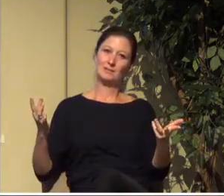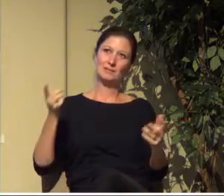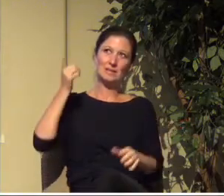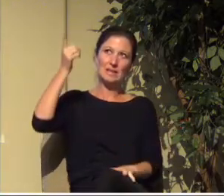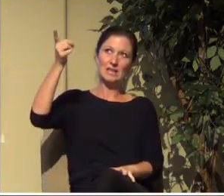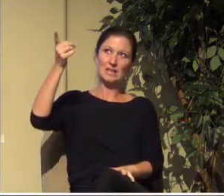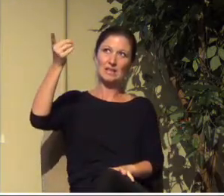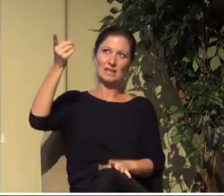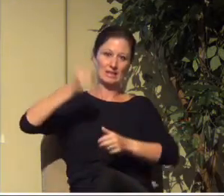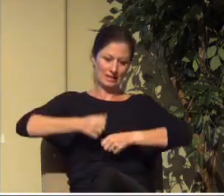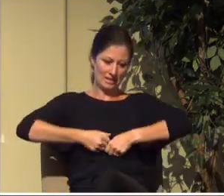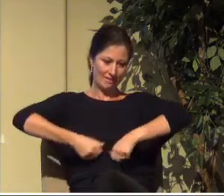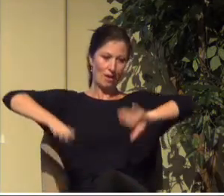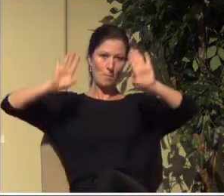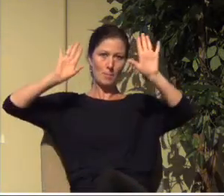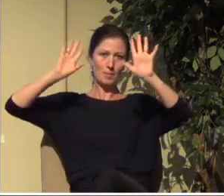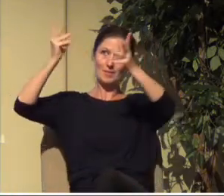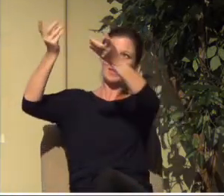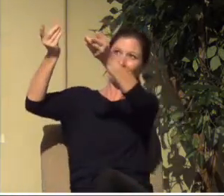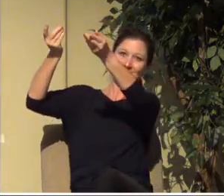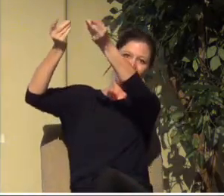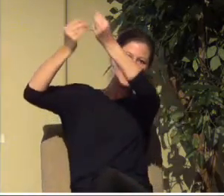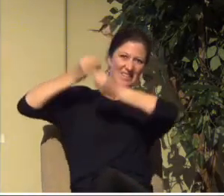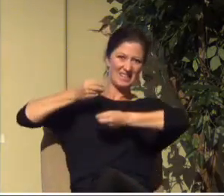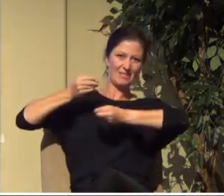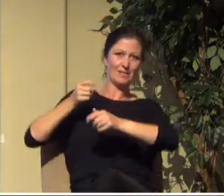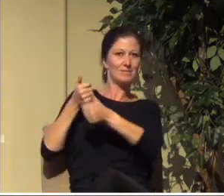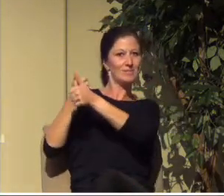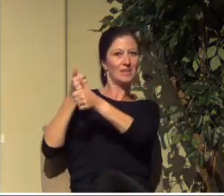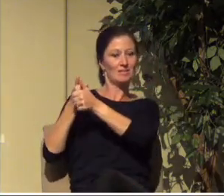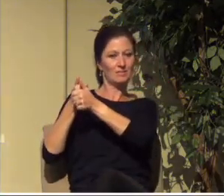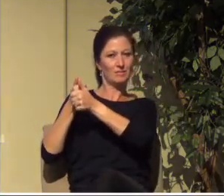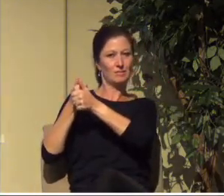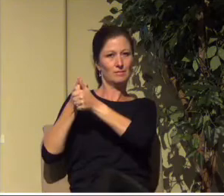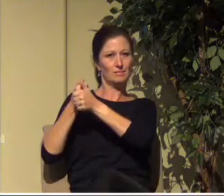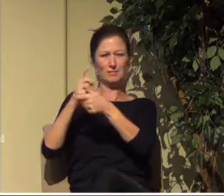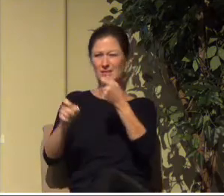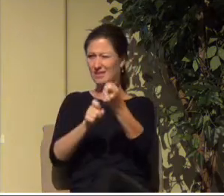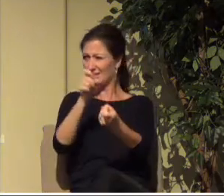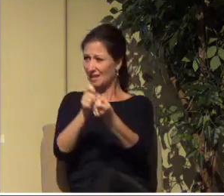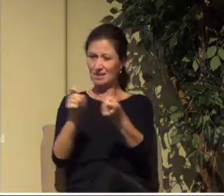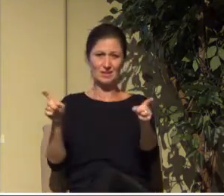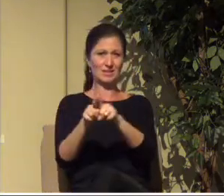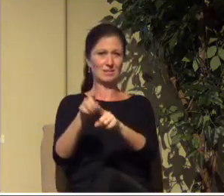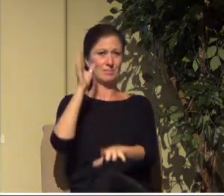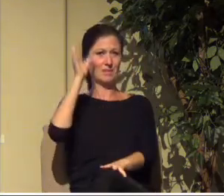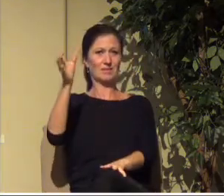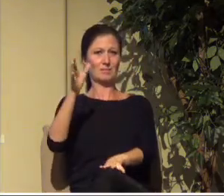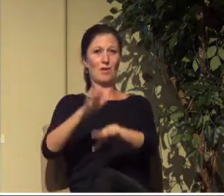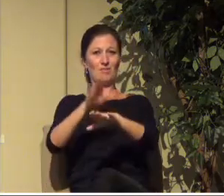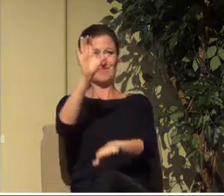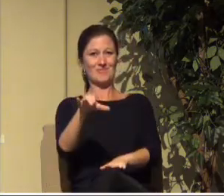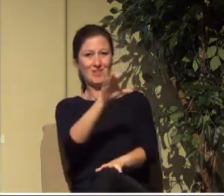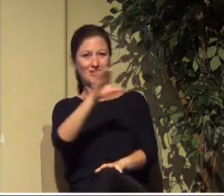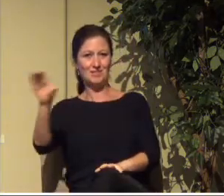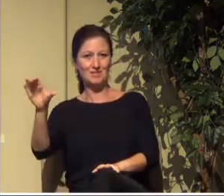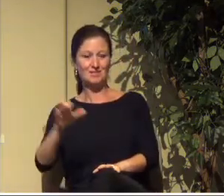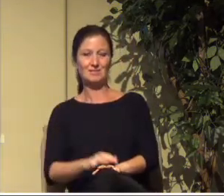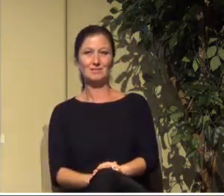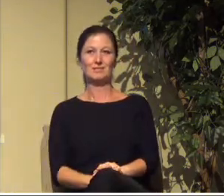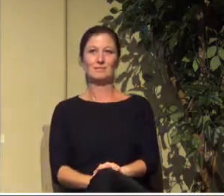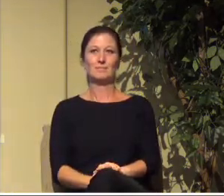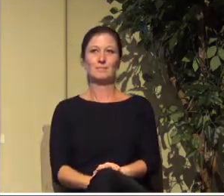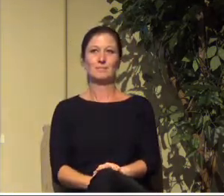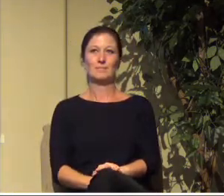and that is exactly the cross. That's exactly what happened at the cross. And he has freely given